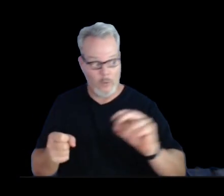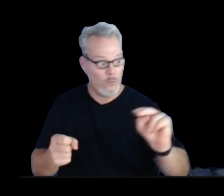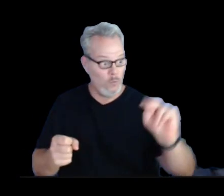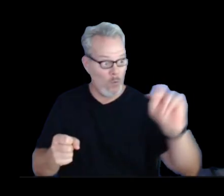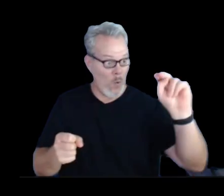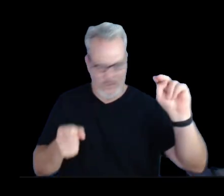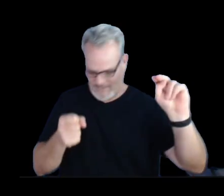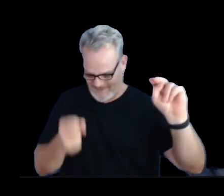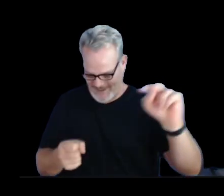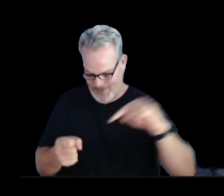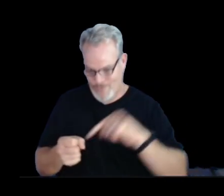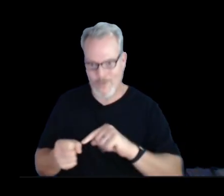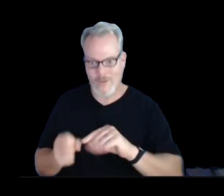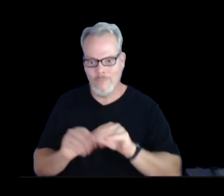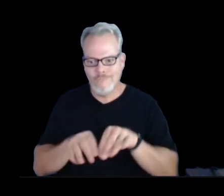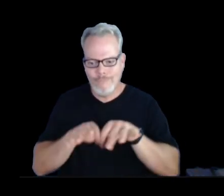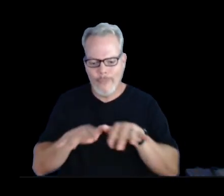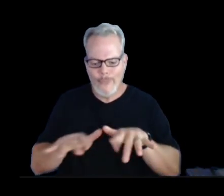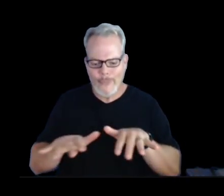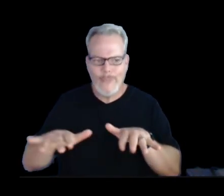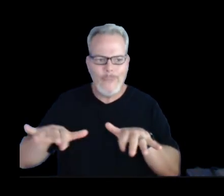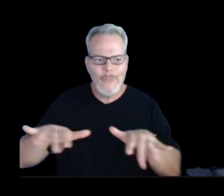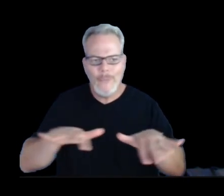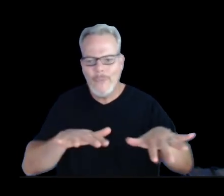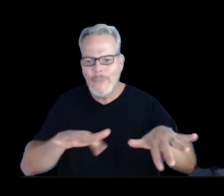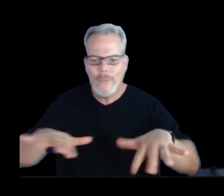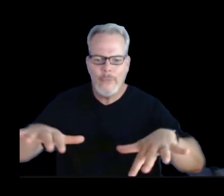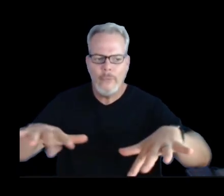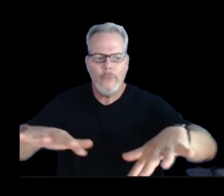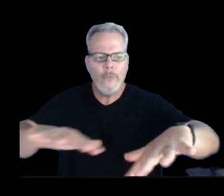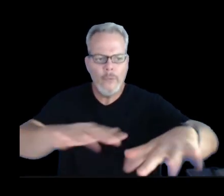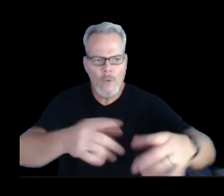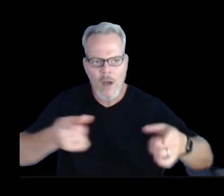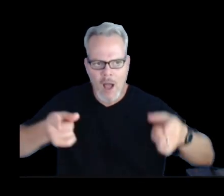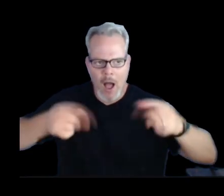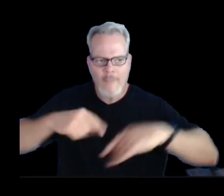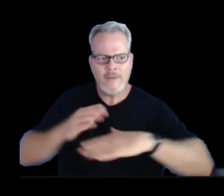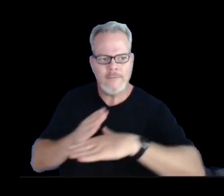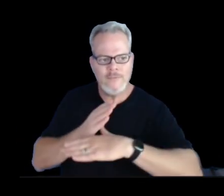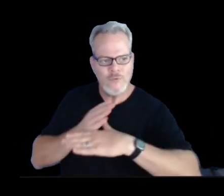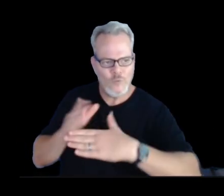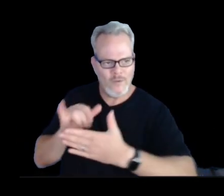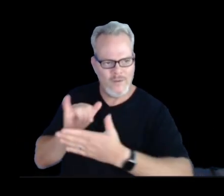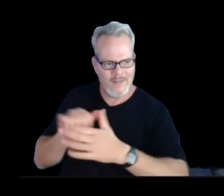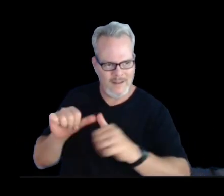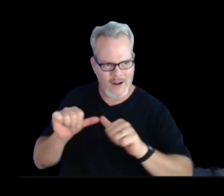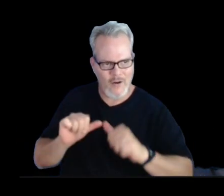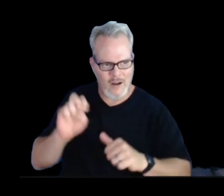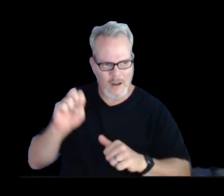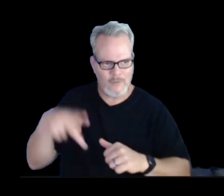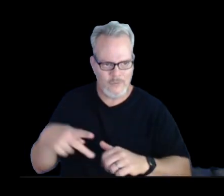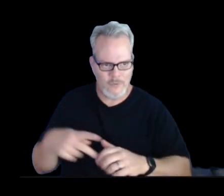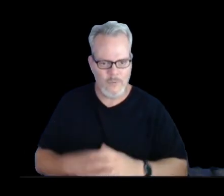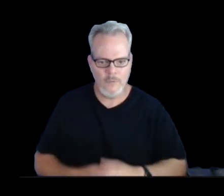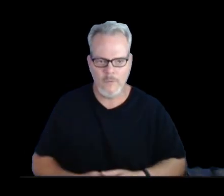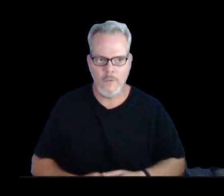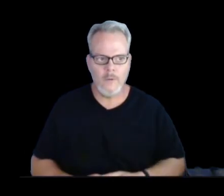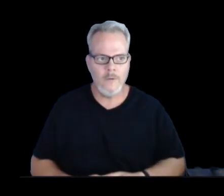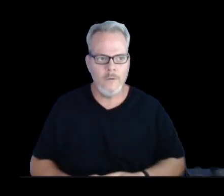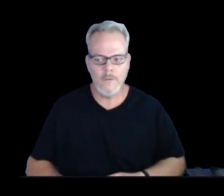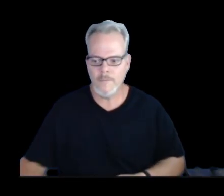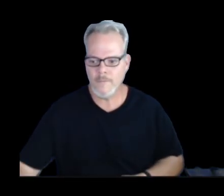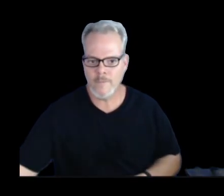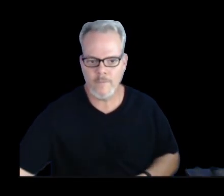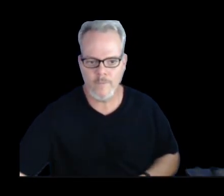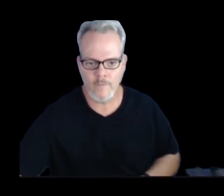ooze-up flows occurring in between those two episodes as well, as well as after episode 20 here. So pulling it